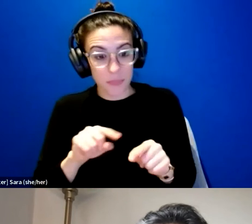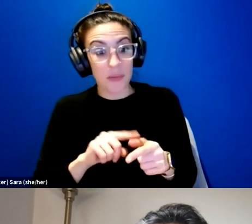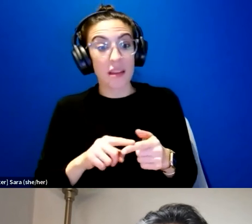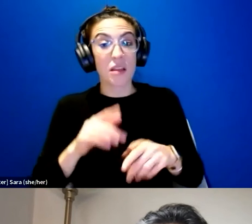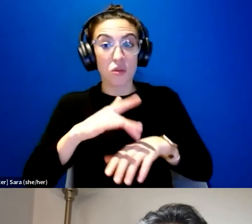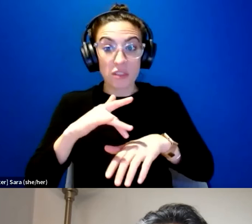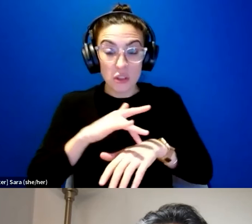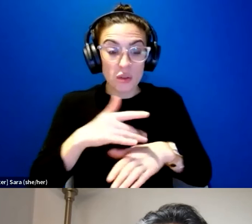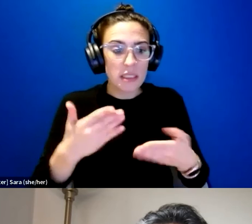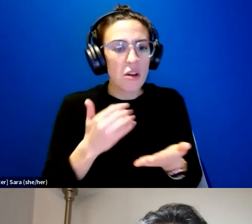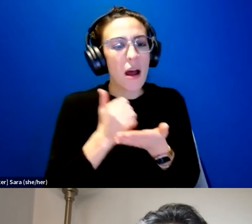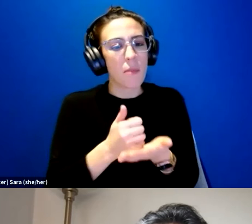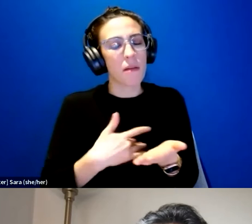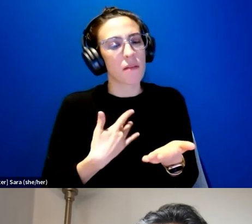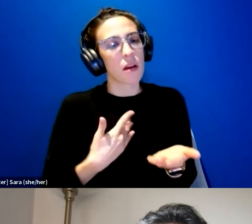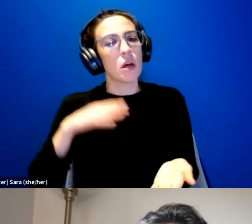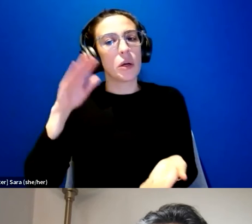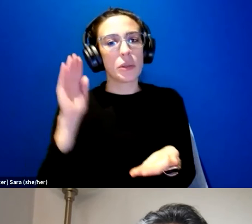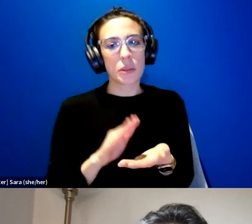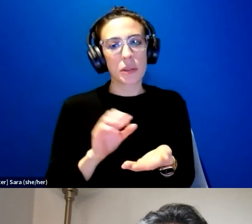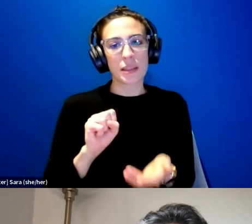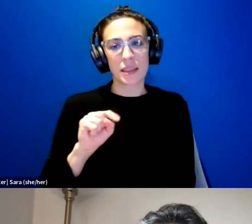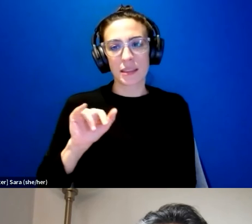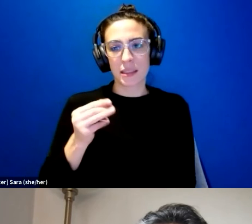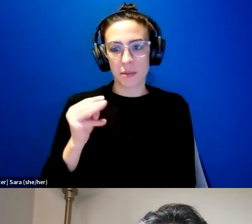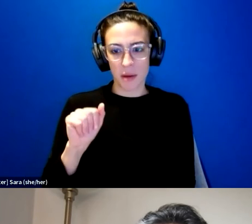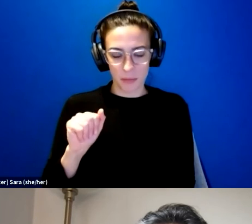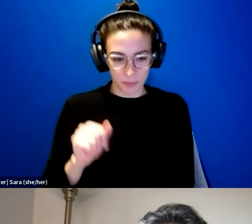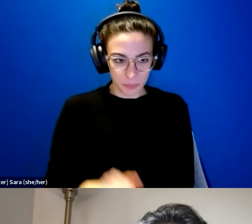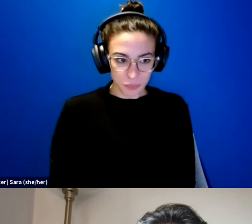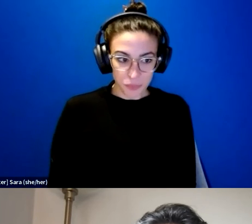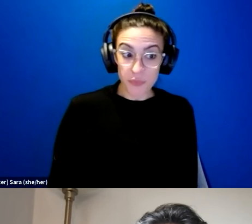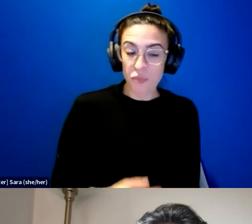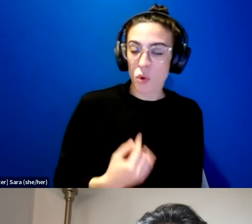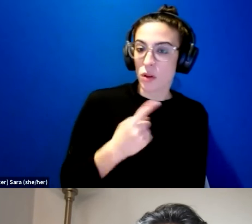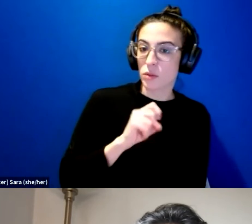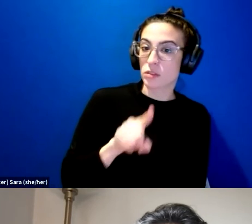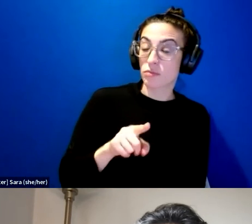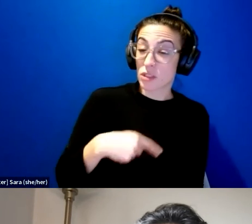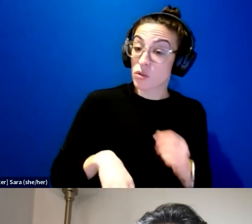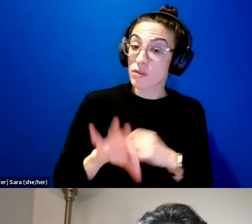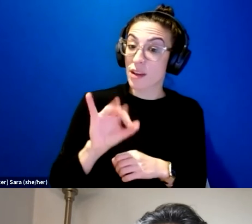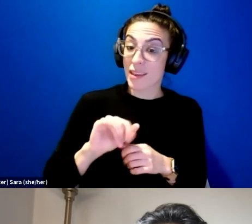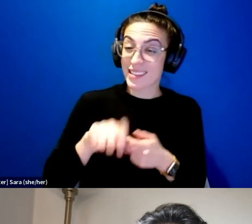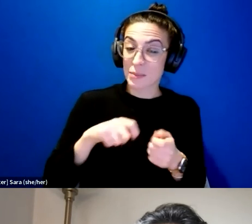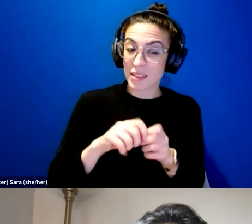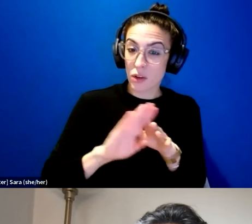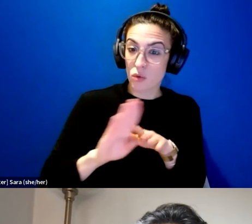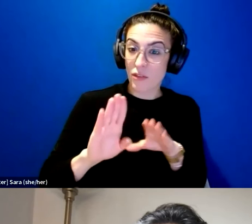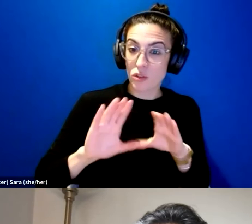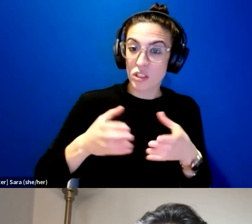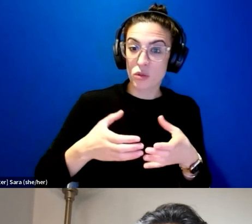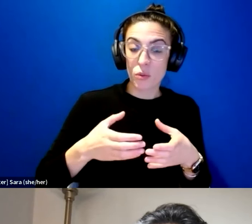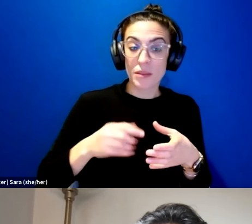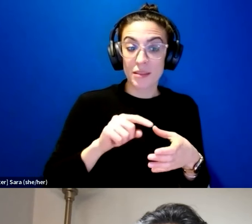helped in destigmatizing it. There is a question, did you find the specific refugee groups responded differently